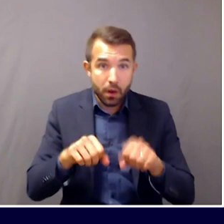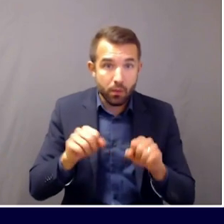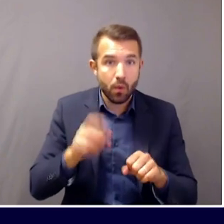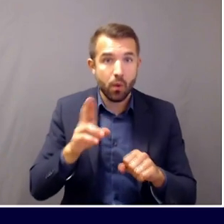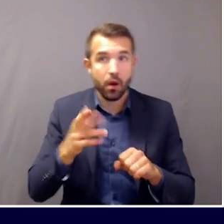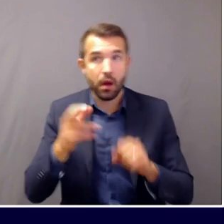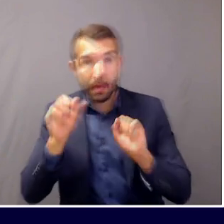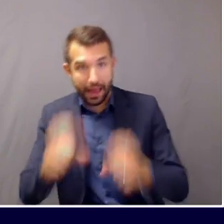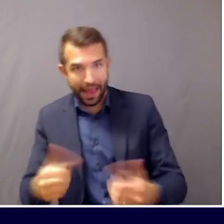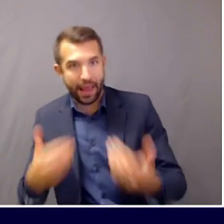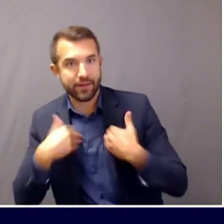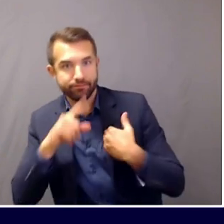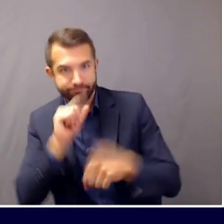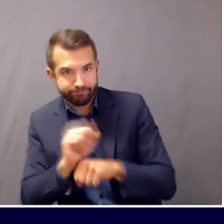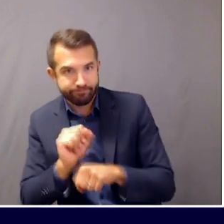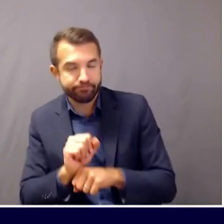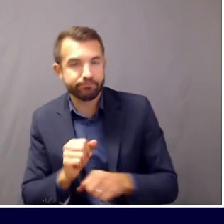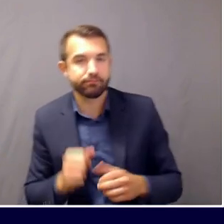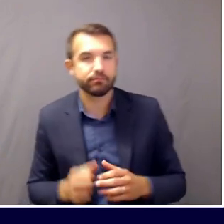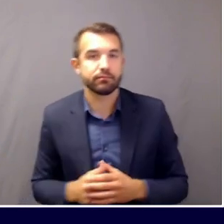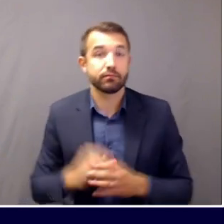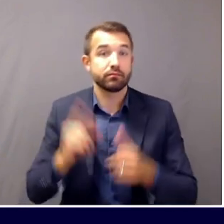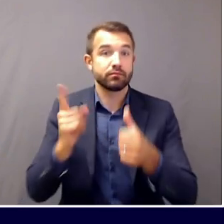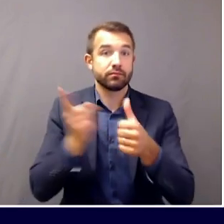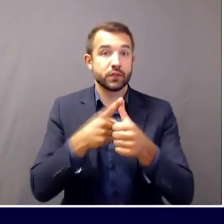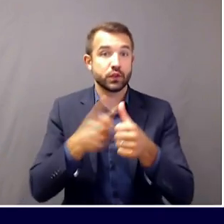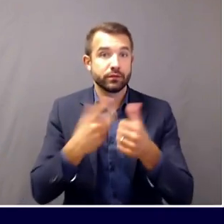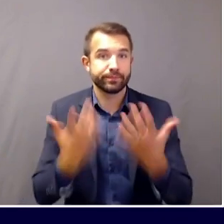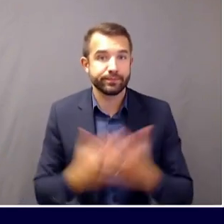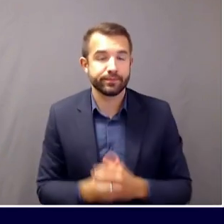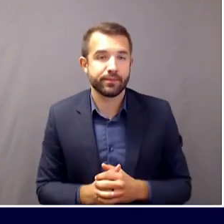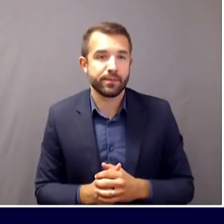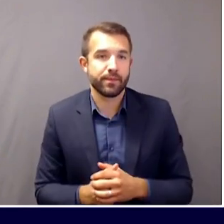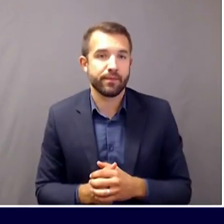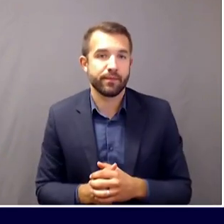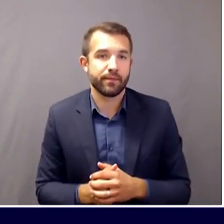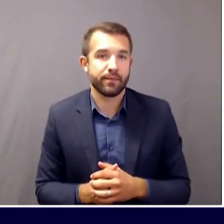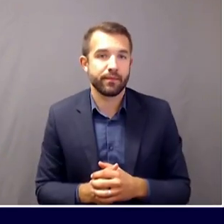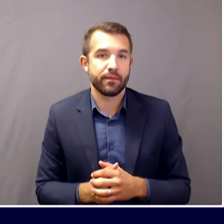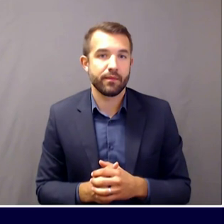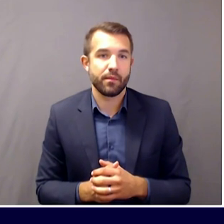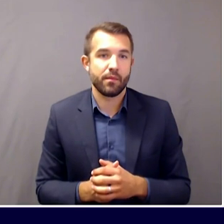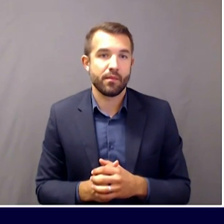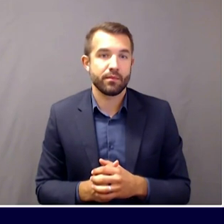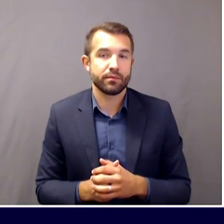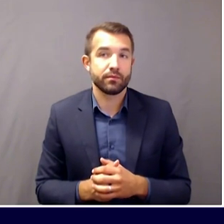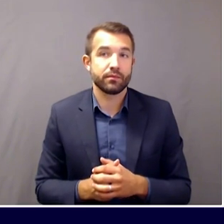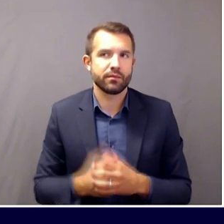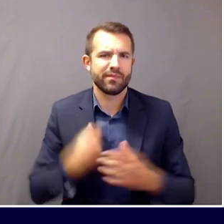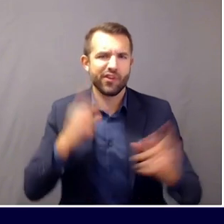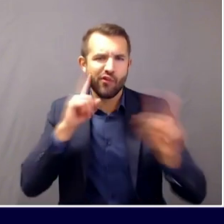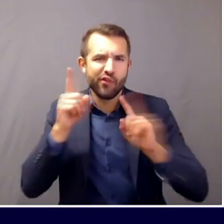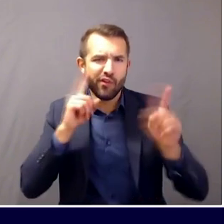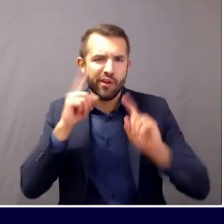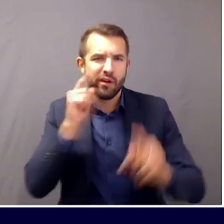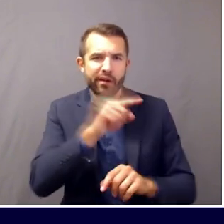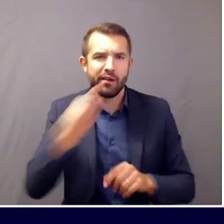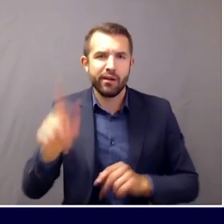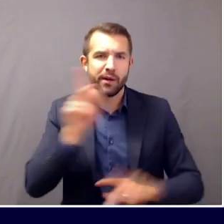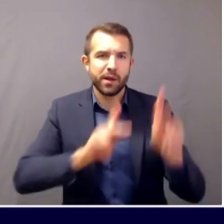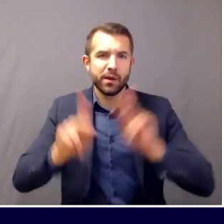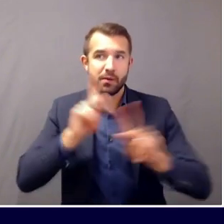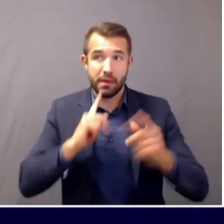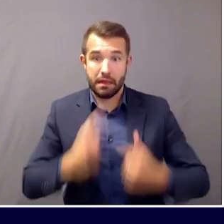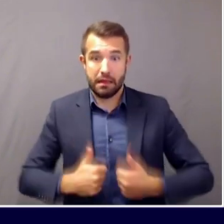is, we continue to hear comments and concerns raised by people living in tourist areas of Maine as